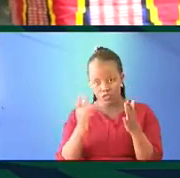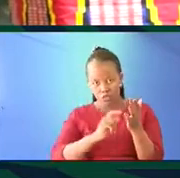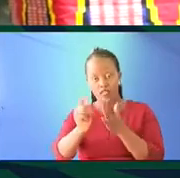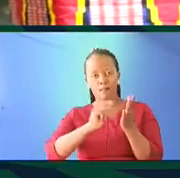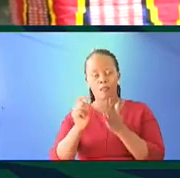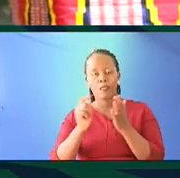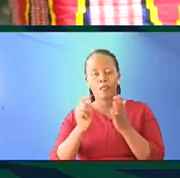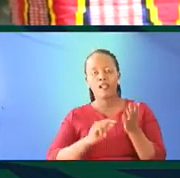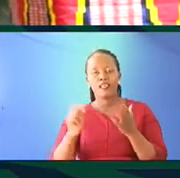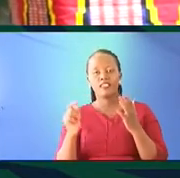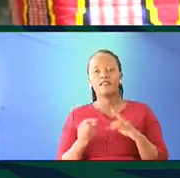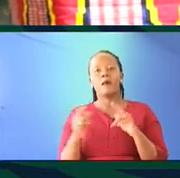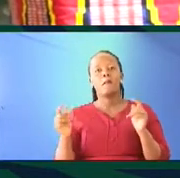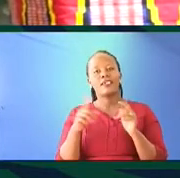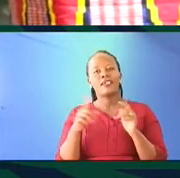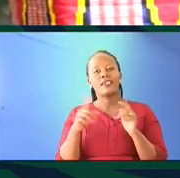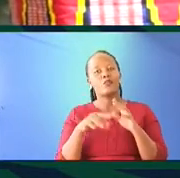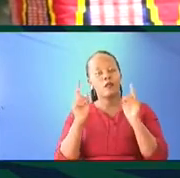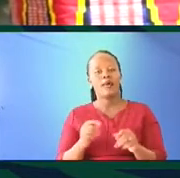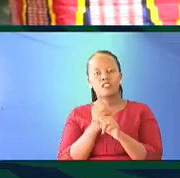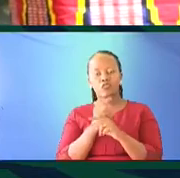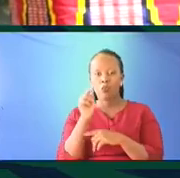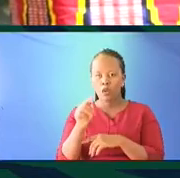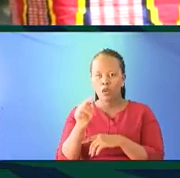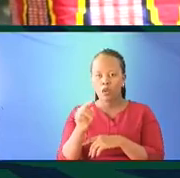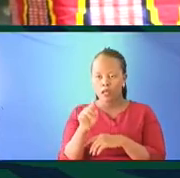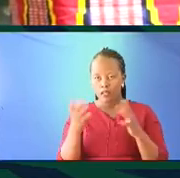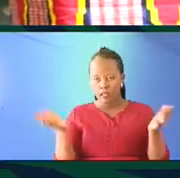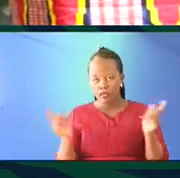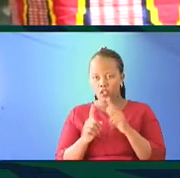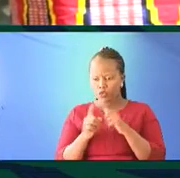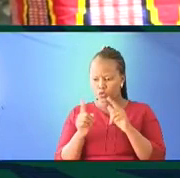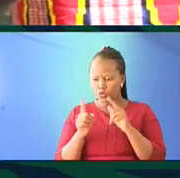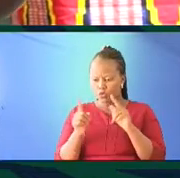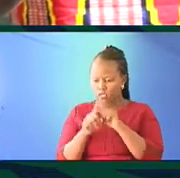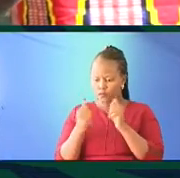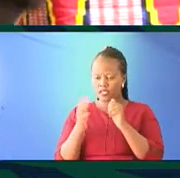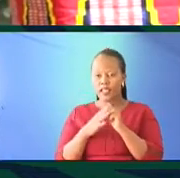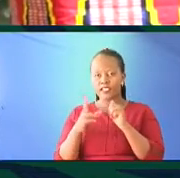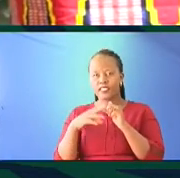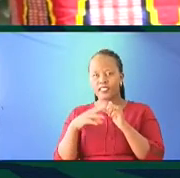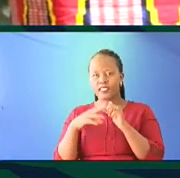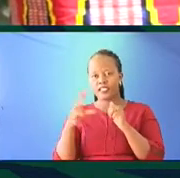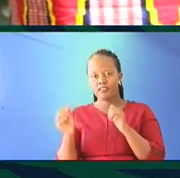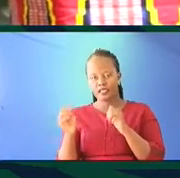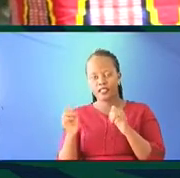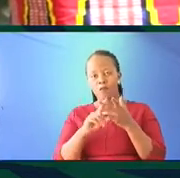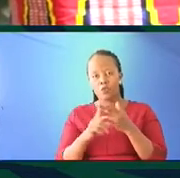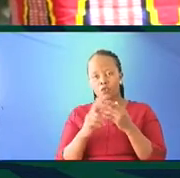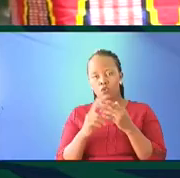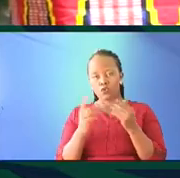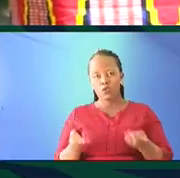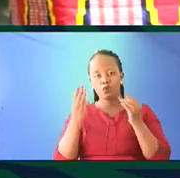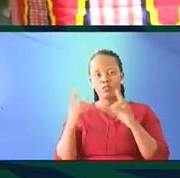saying it, it comes through. So we must do that, raise the value, just like the 1970s movement elevated the